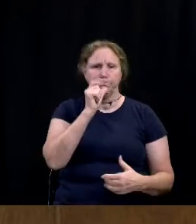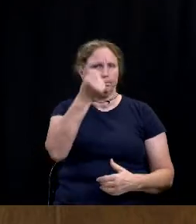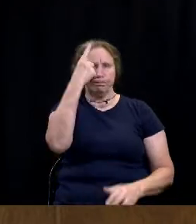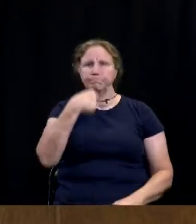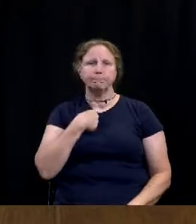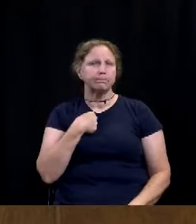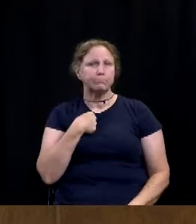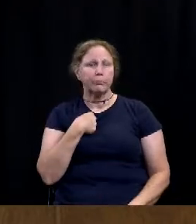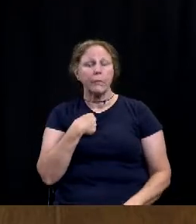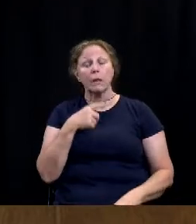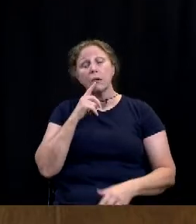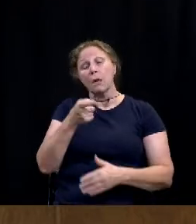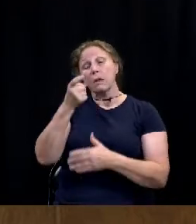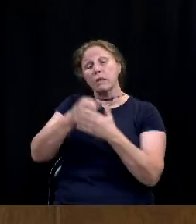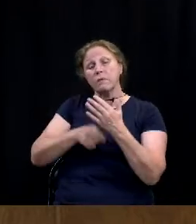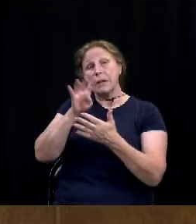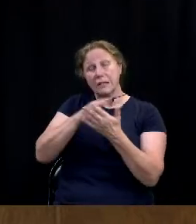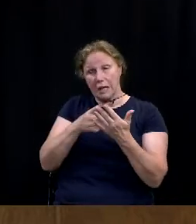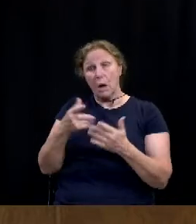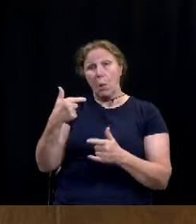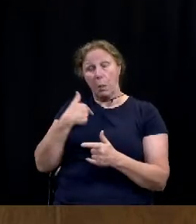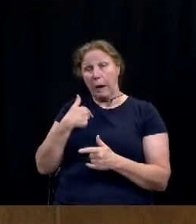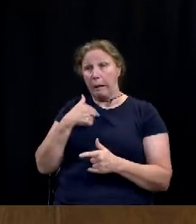we've kind of finally landed on,